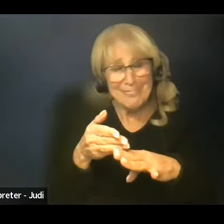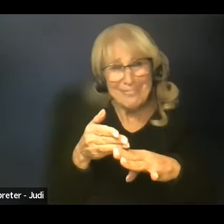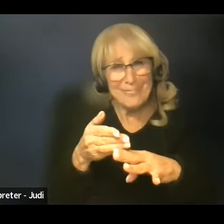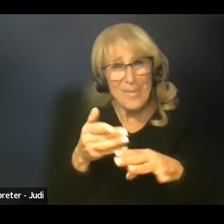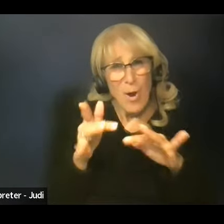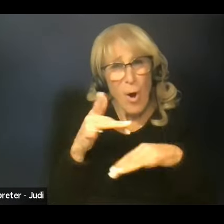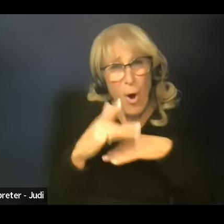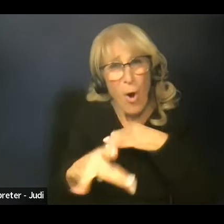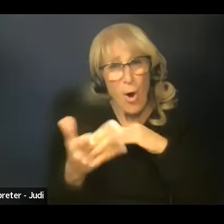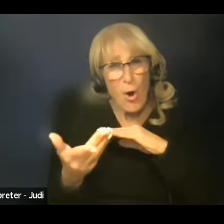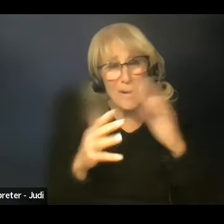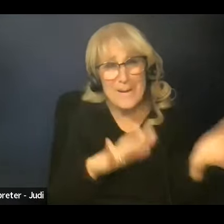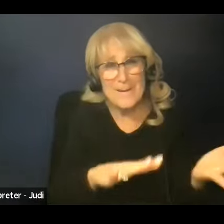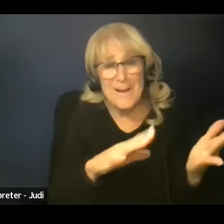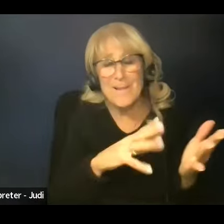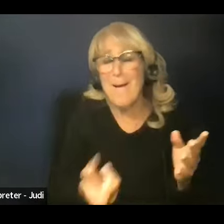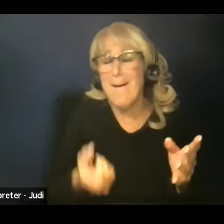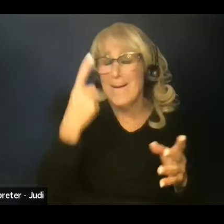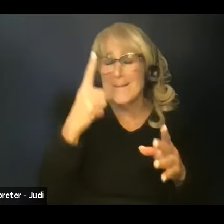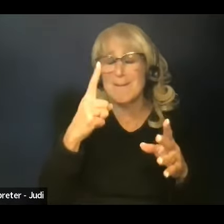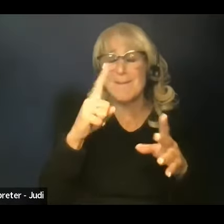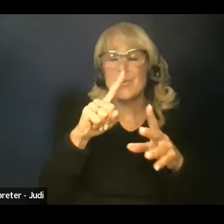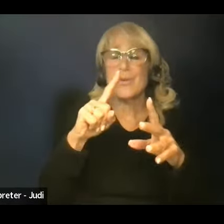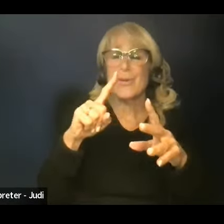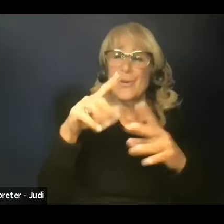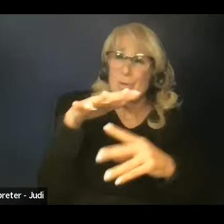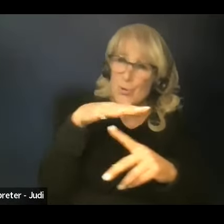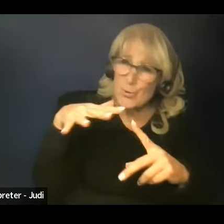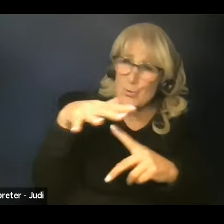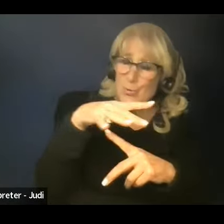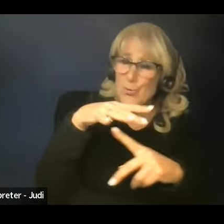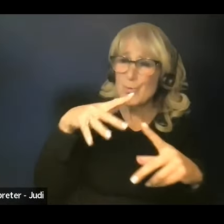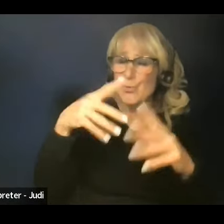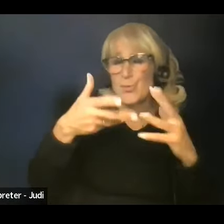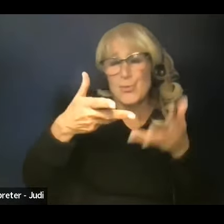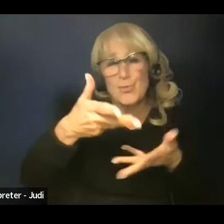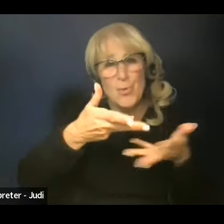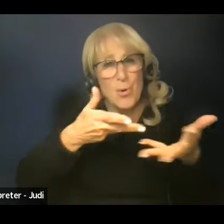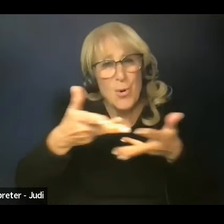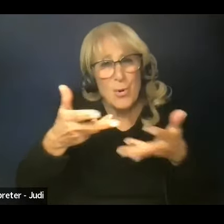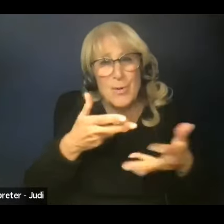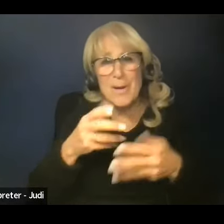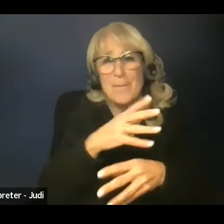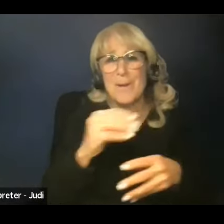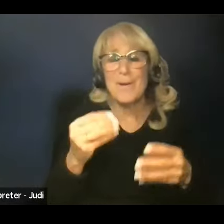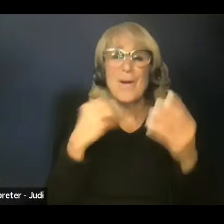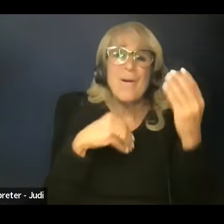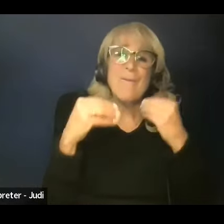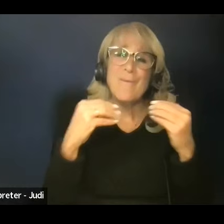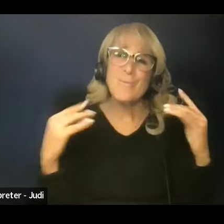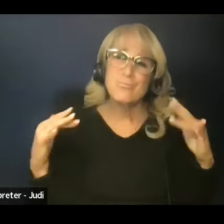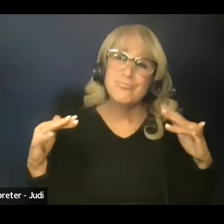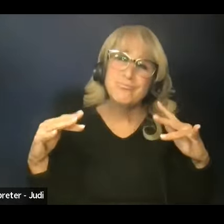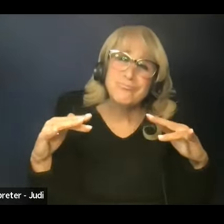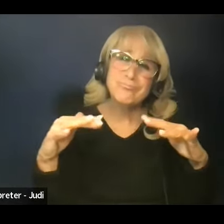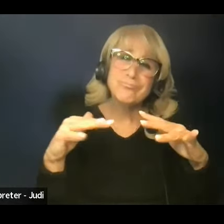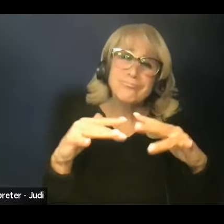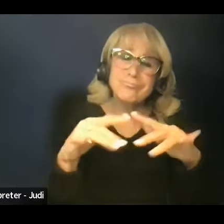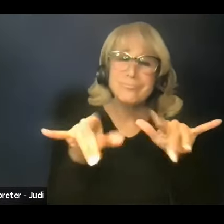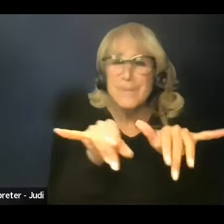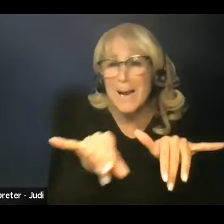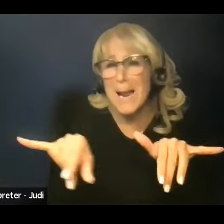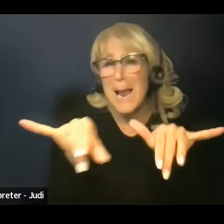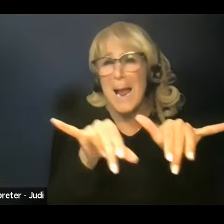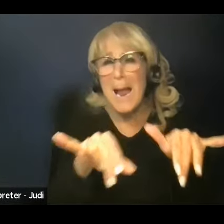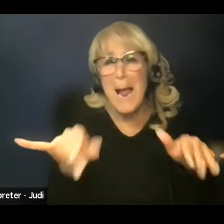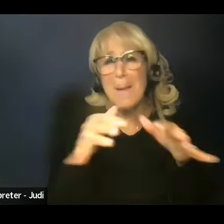economic, and cultural issues surrounding food choices in the South. You know, food brings us all together. It is a common language